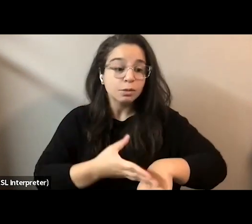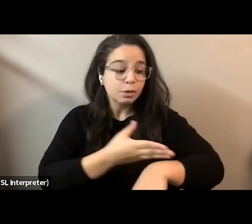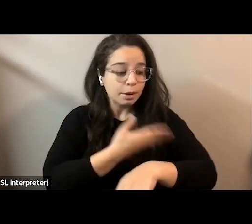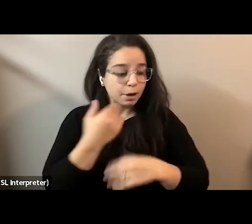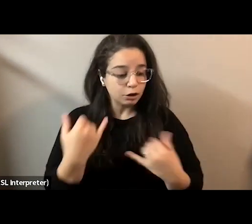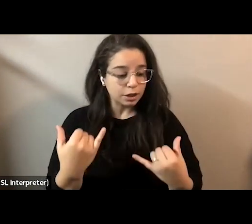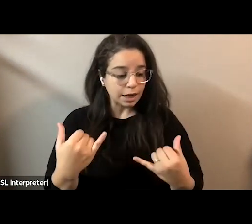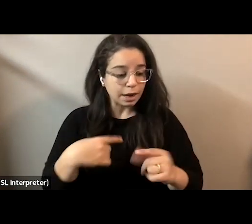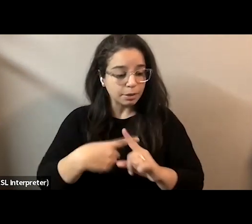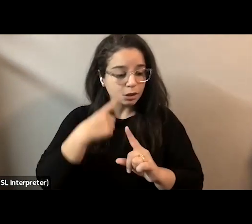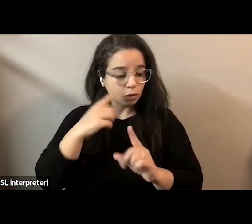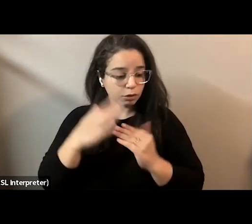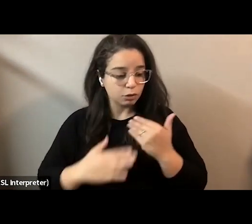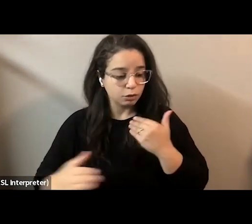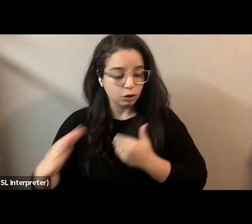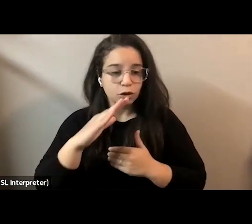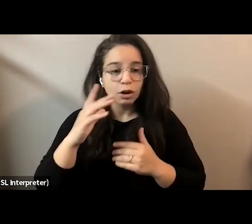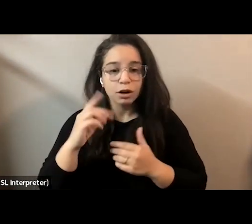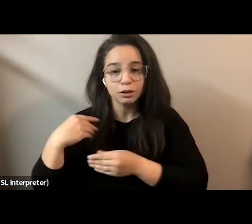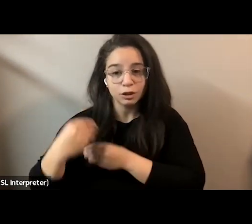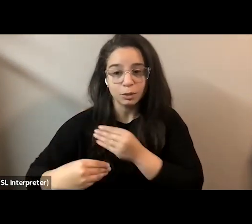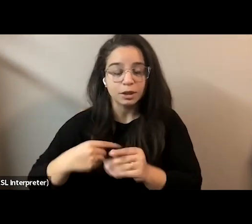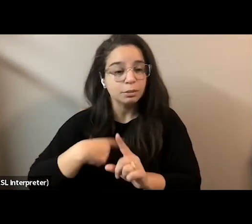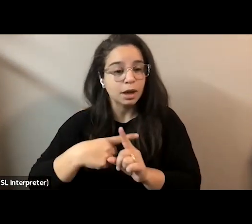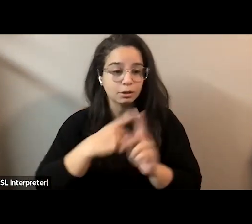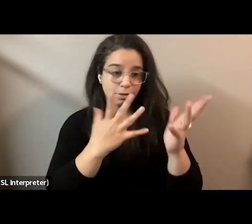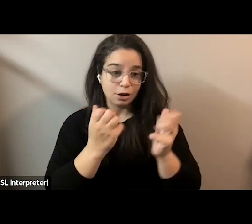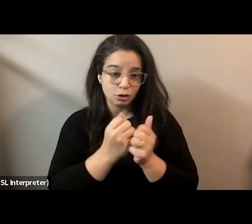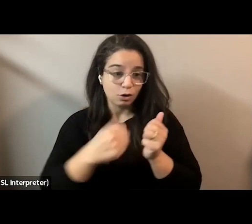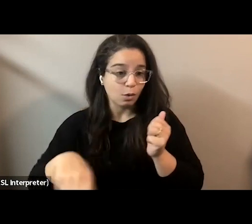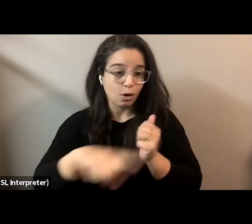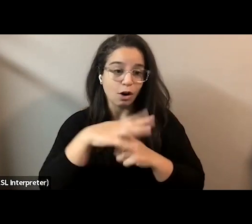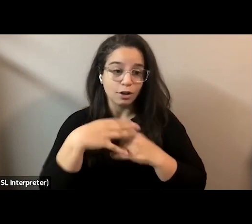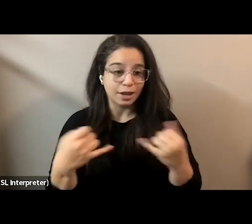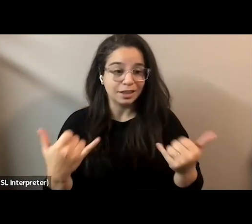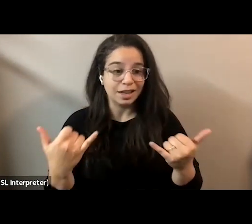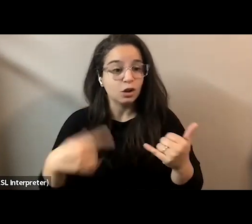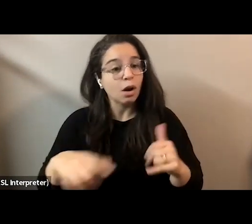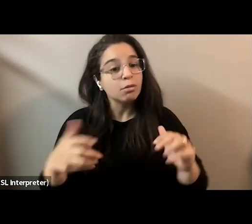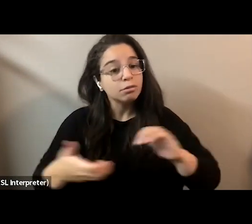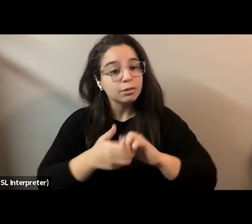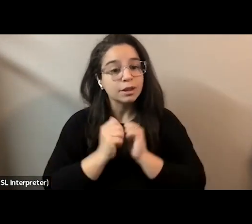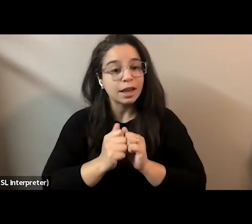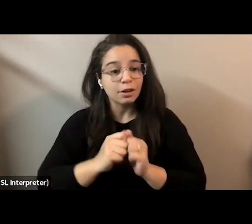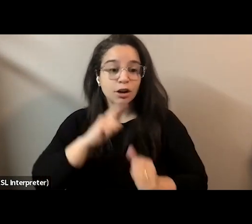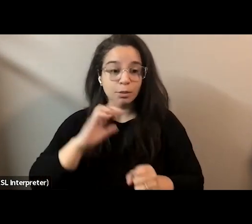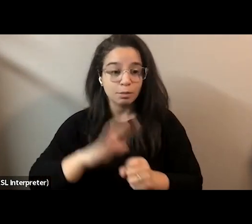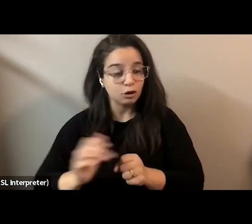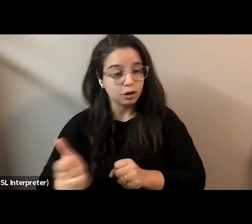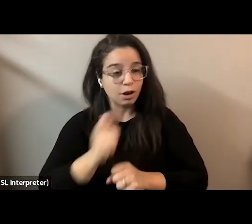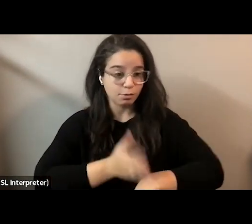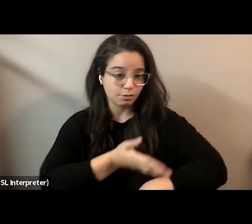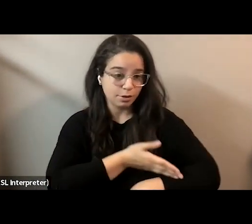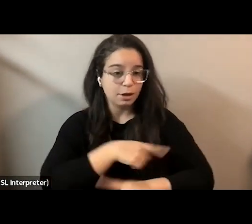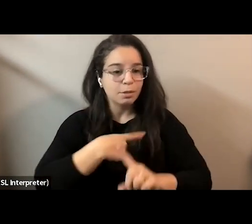for future generations um and i want to commend everyone online here today by coming together you're making a commitment to do better and make our